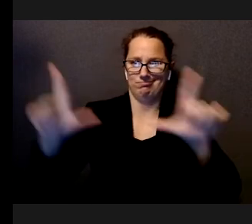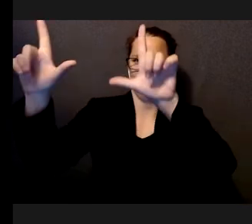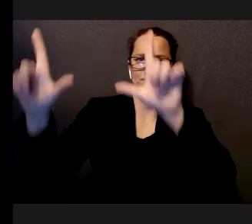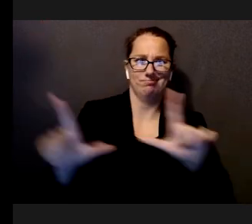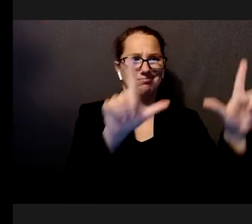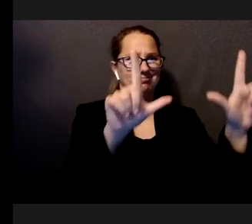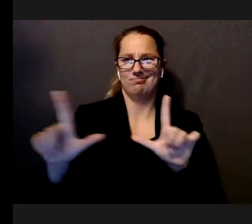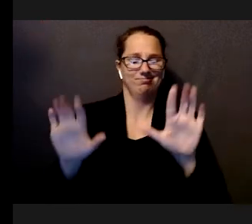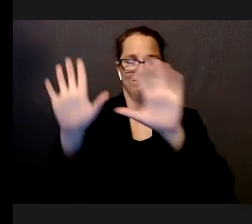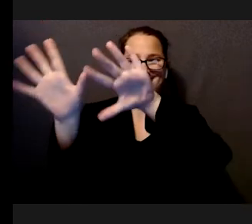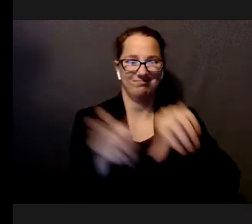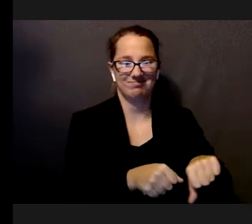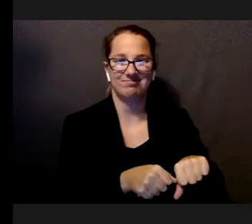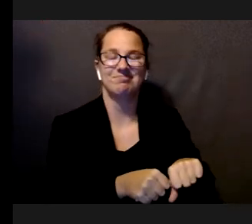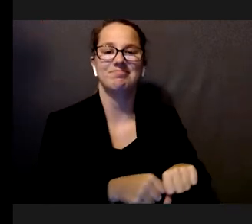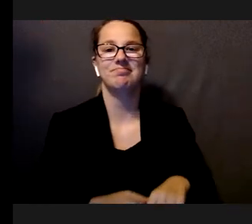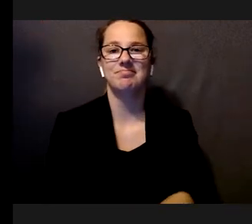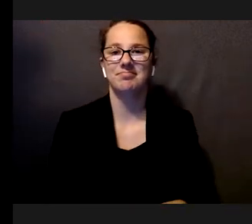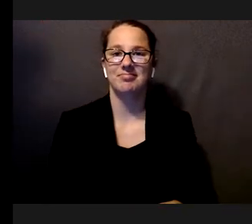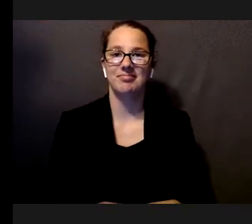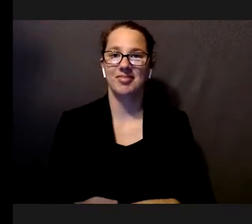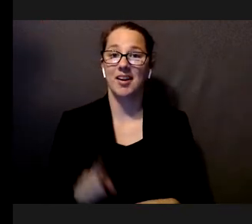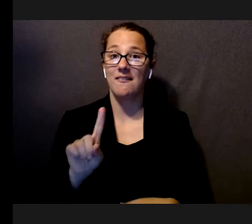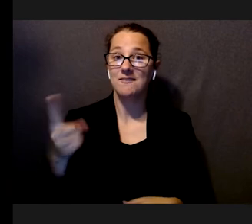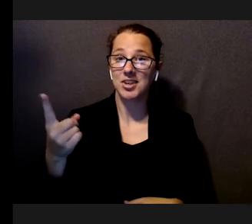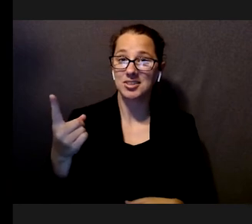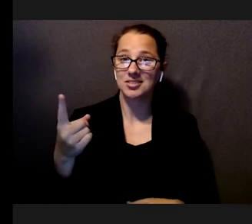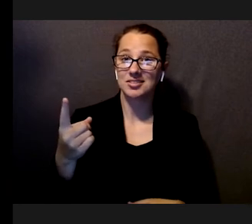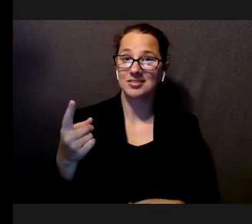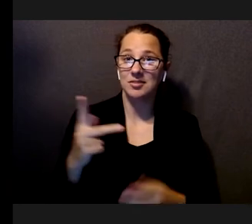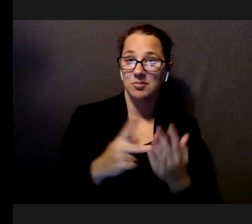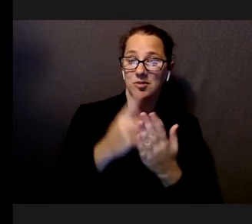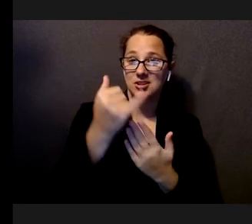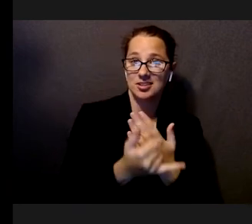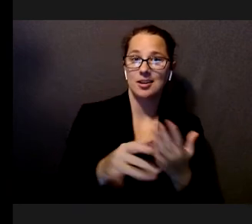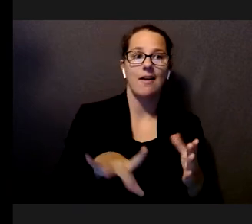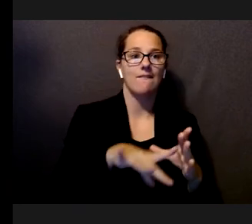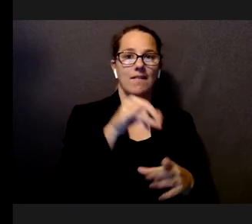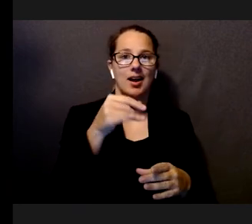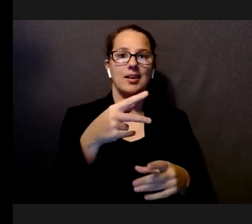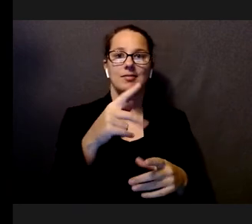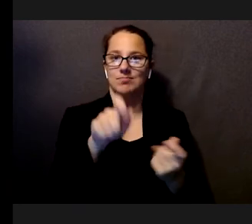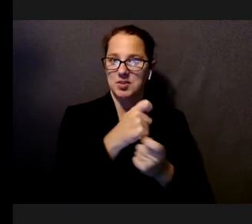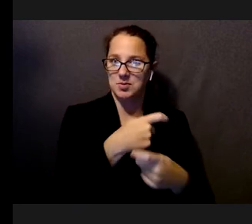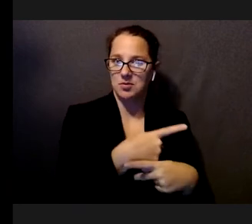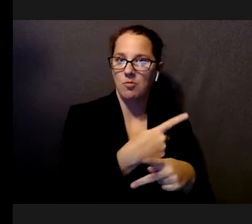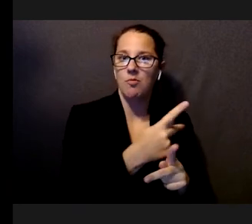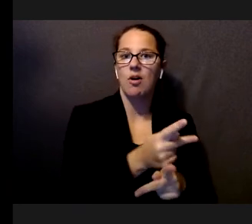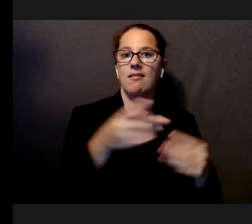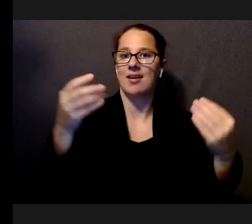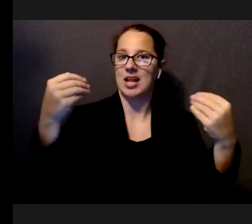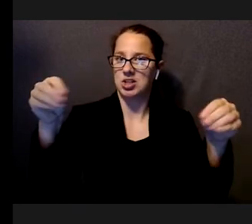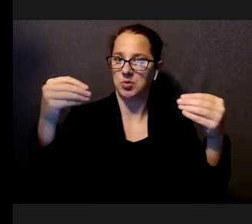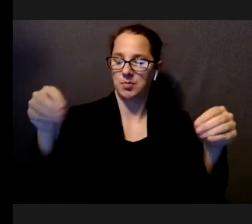Okay, so the first task that I'm going to talk about is finding a product at a supermarket, a specific product.